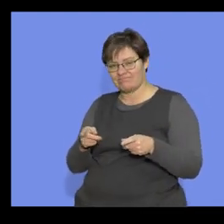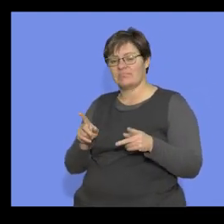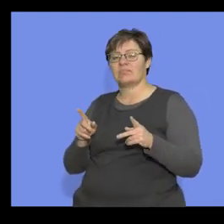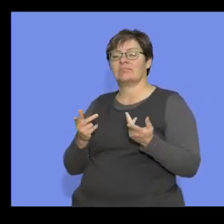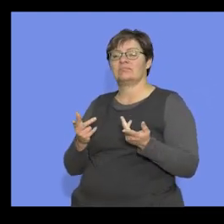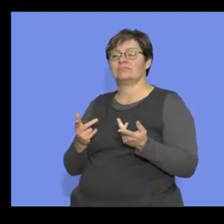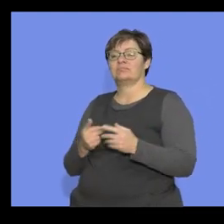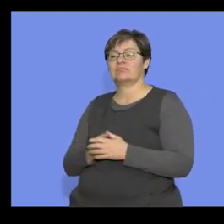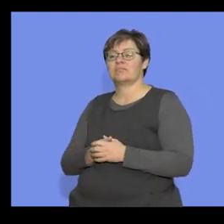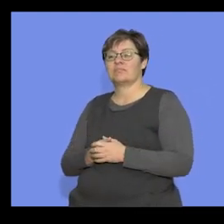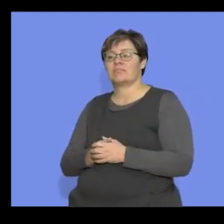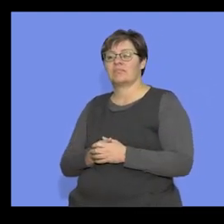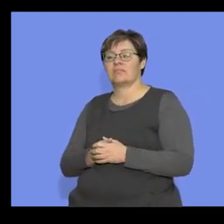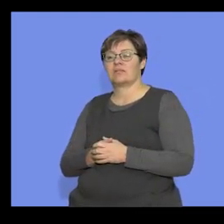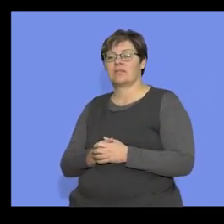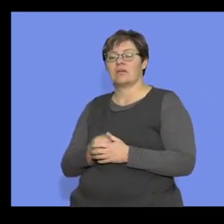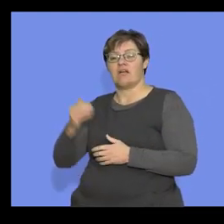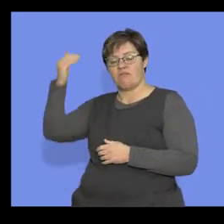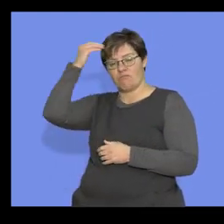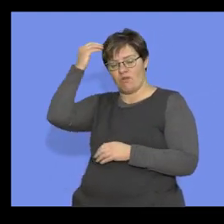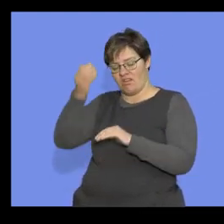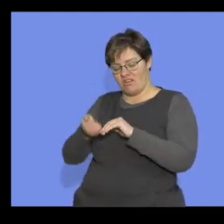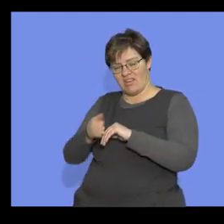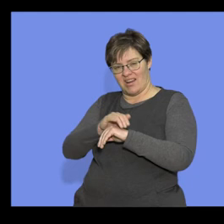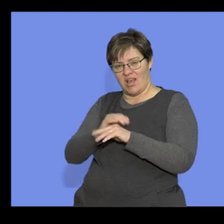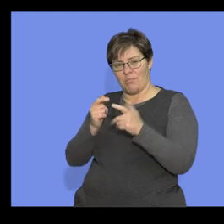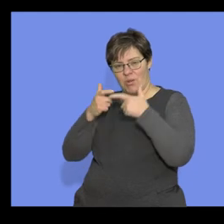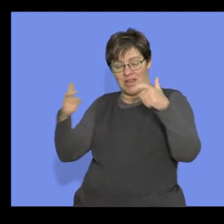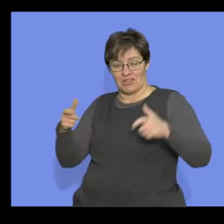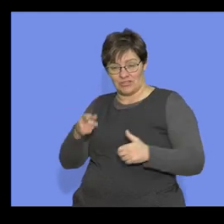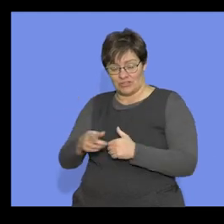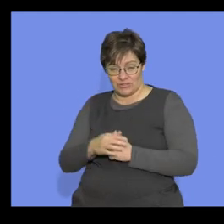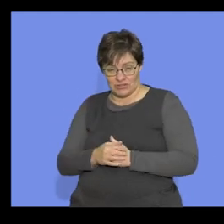probably, what else? The larger